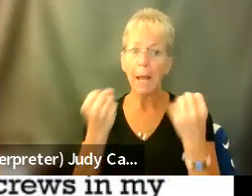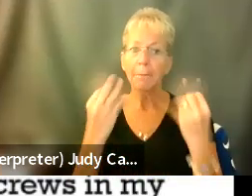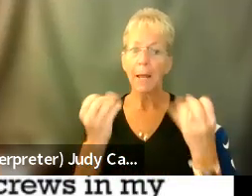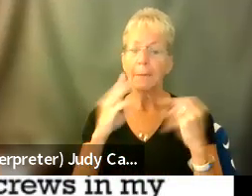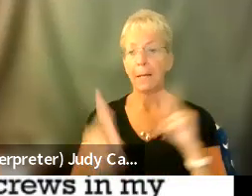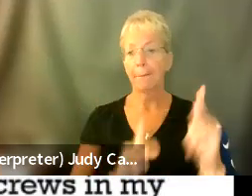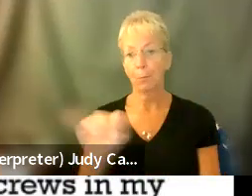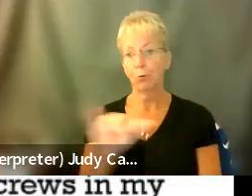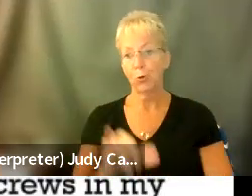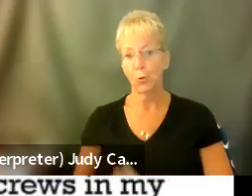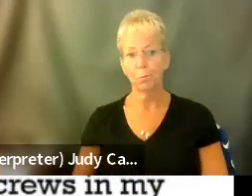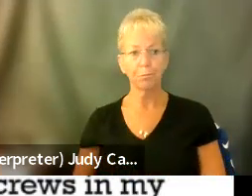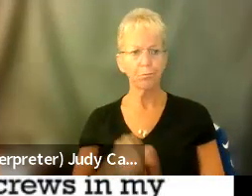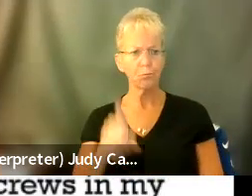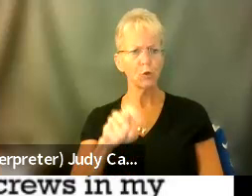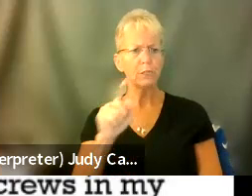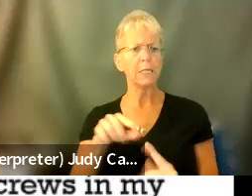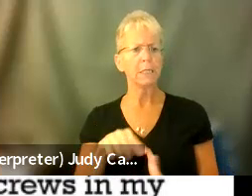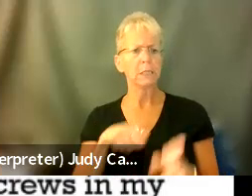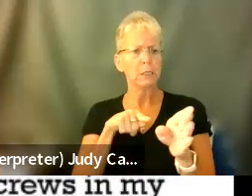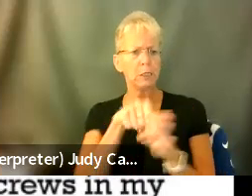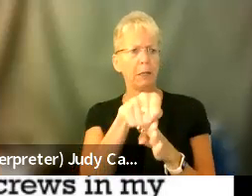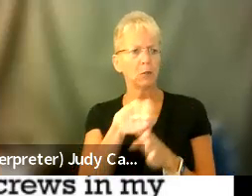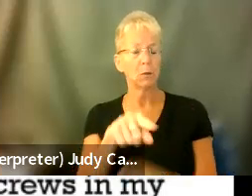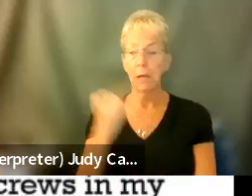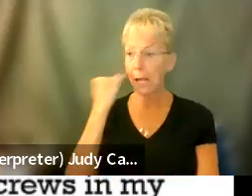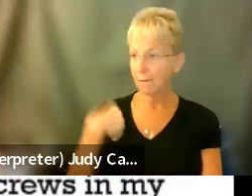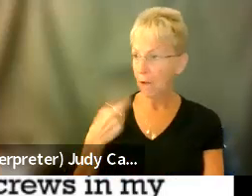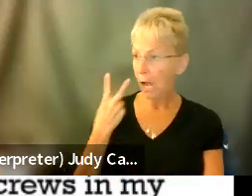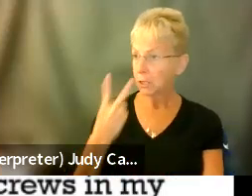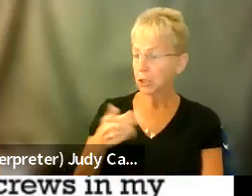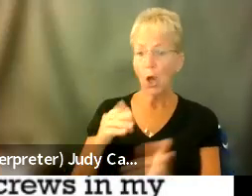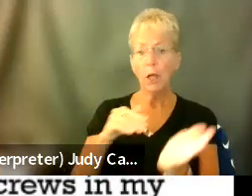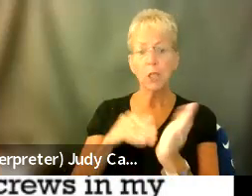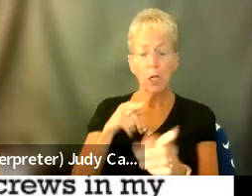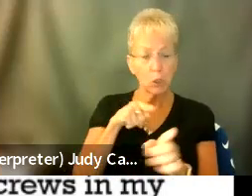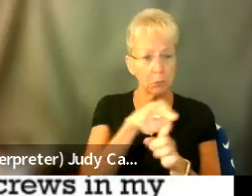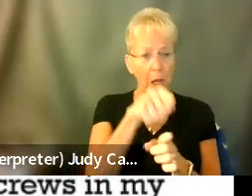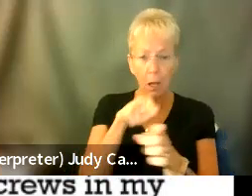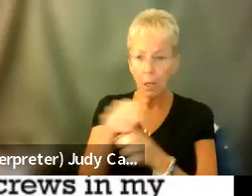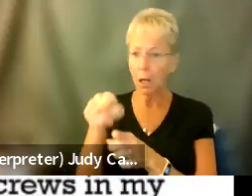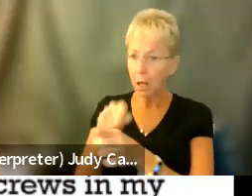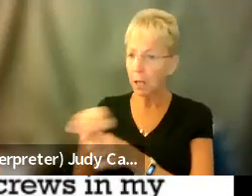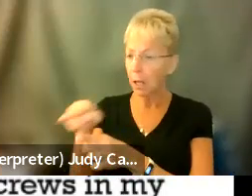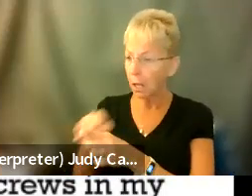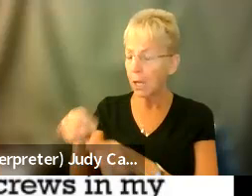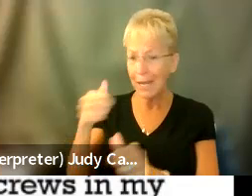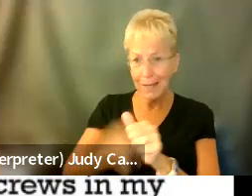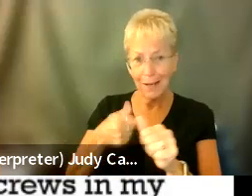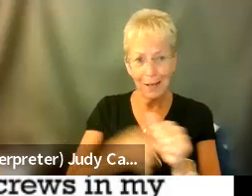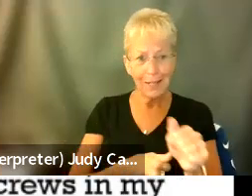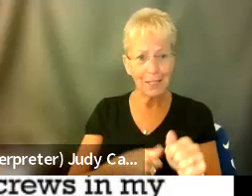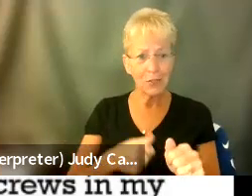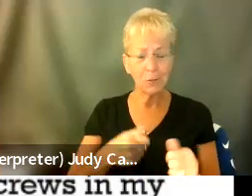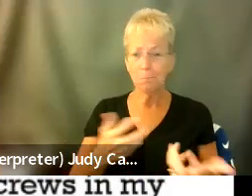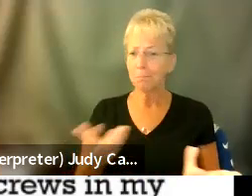should see someone who specializes in this. If I saw a doctor who specialized in each of my disorders, different parts of